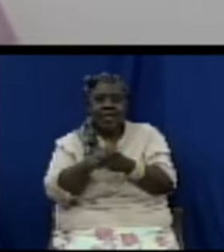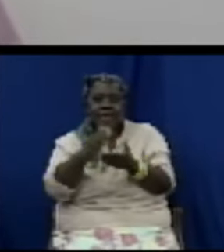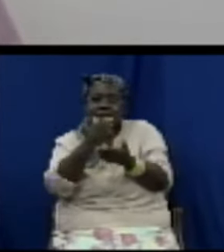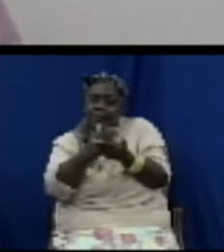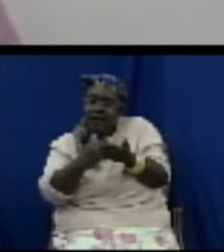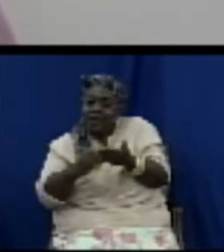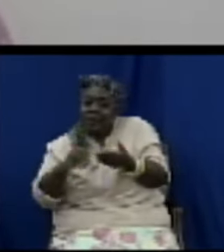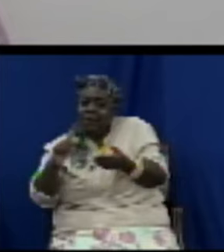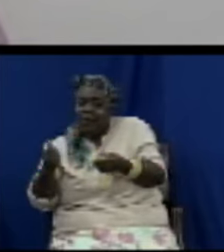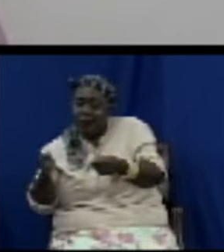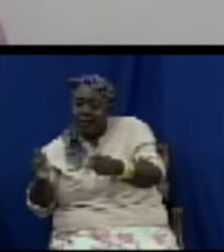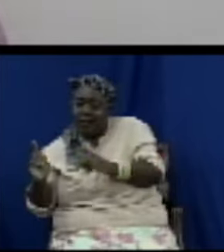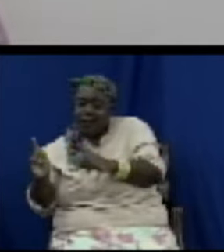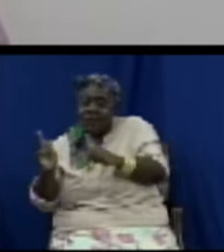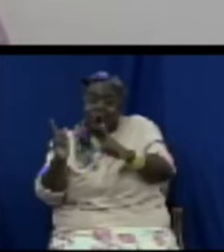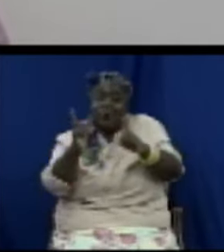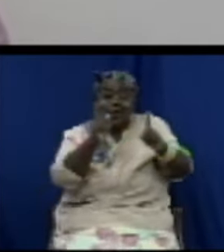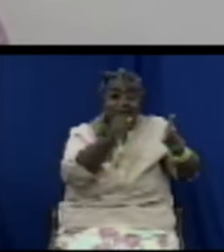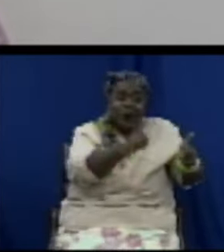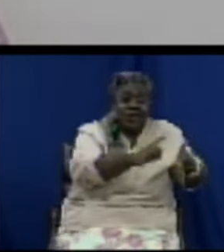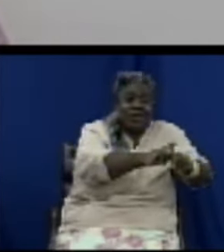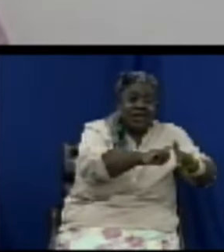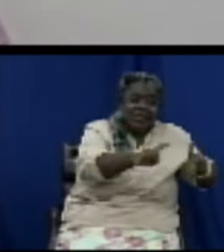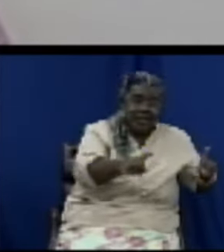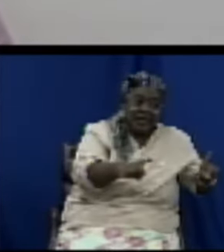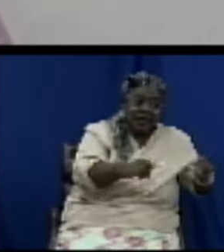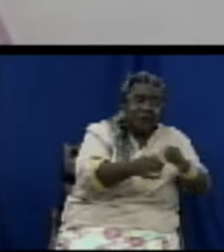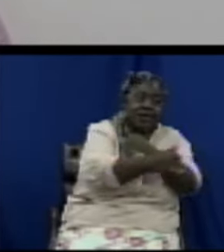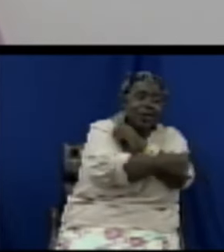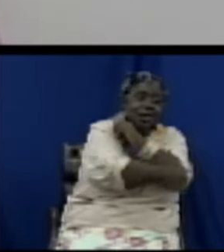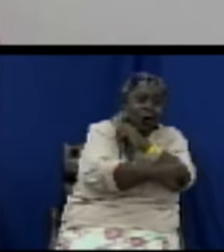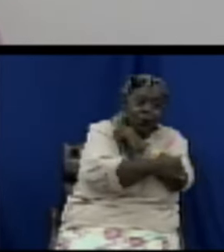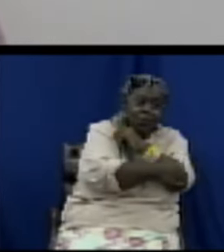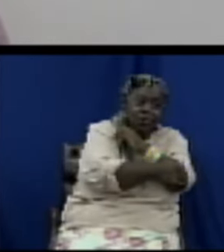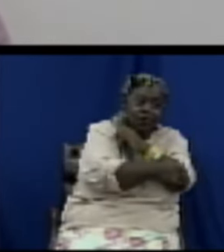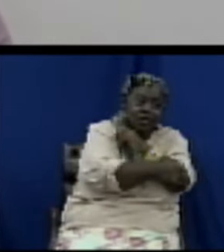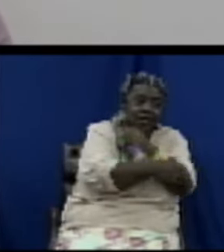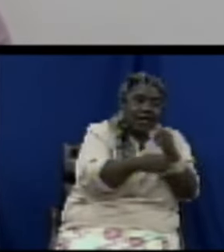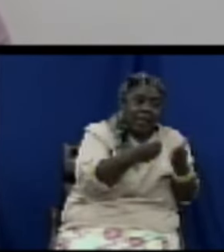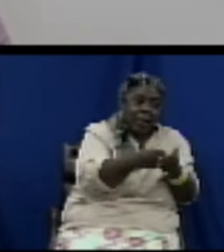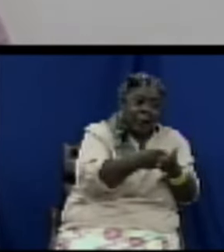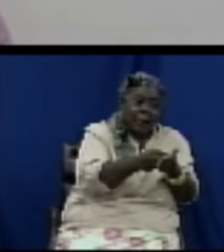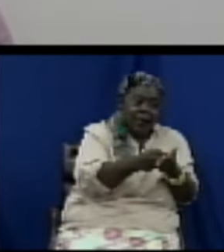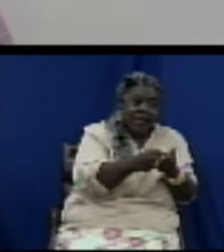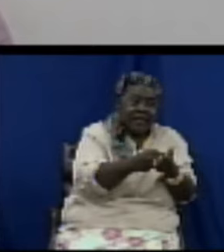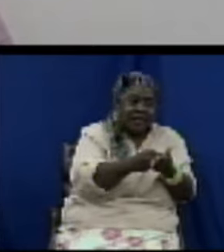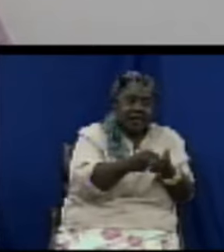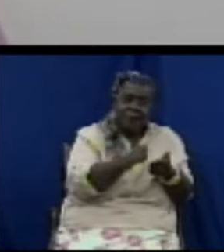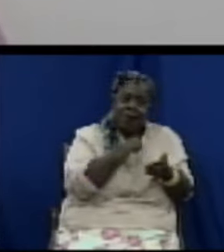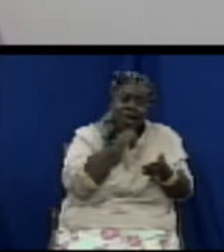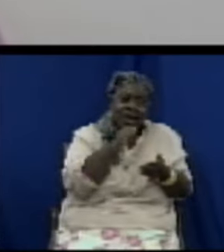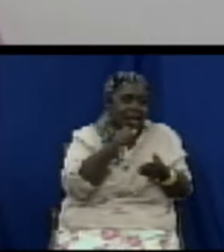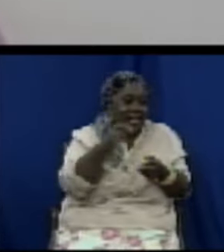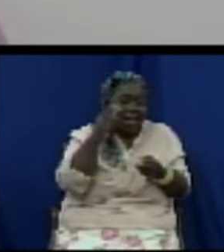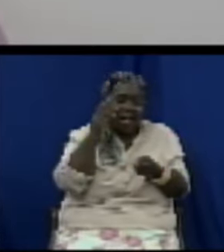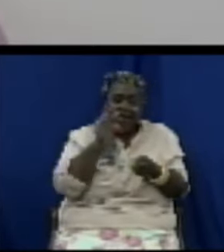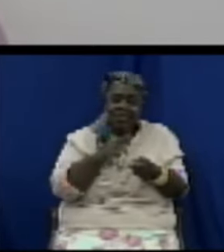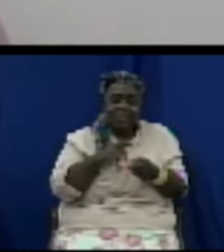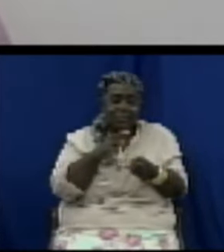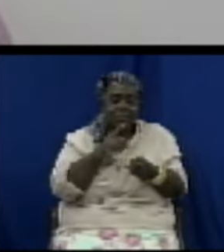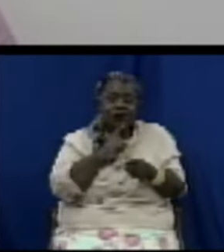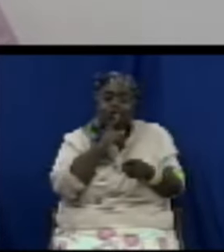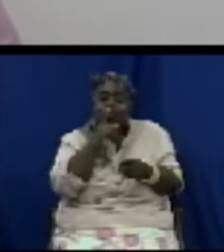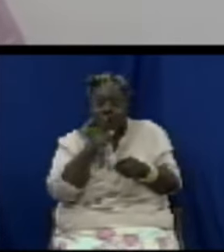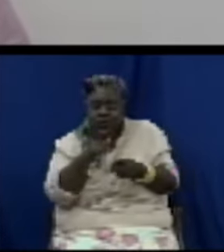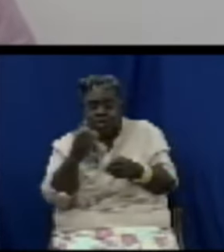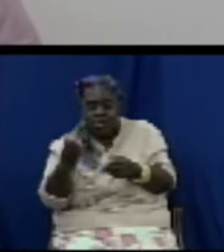world to get some fake product and label it as basmati rice we have to make and support